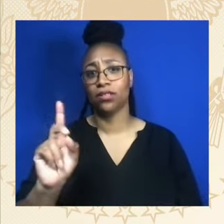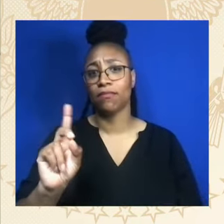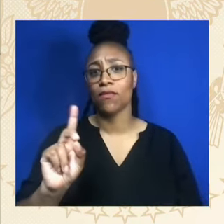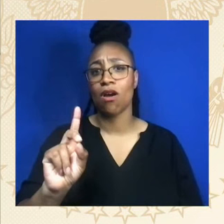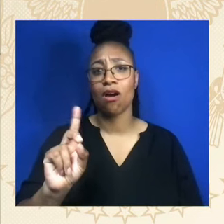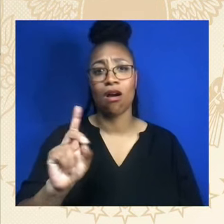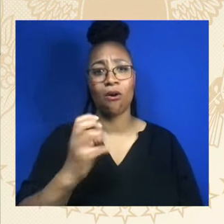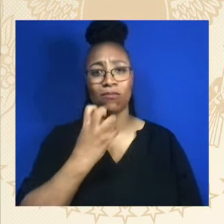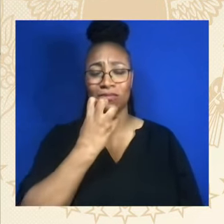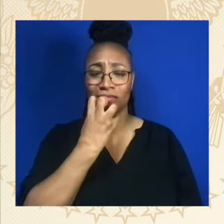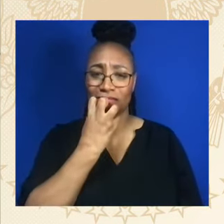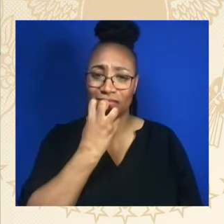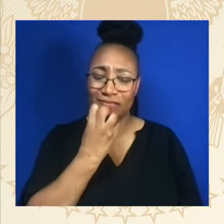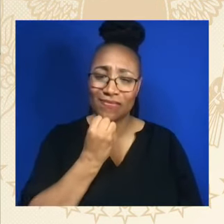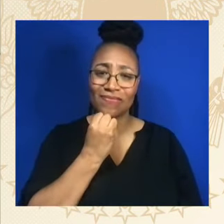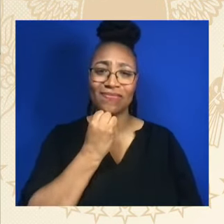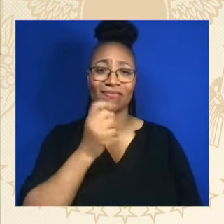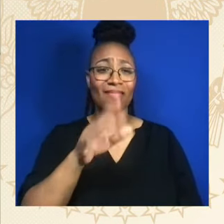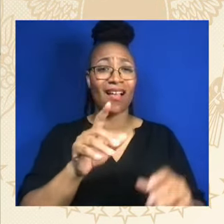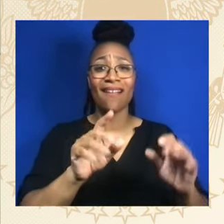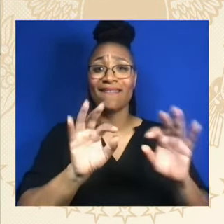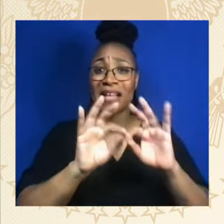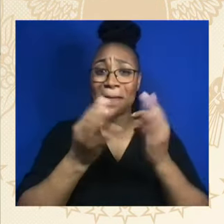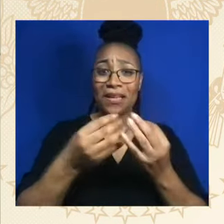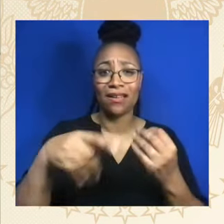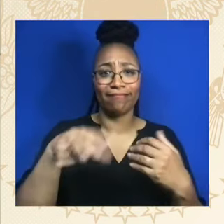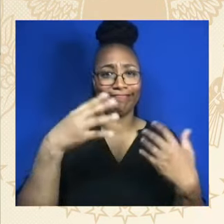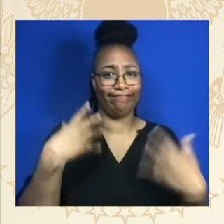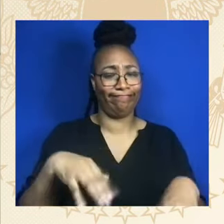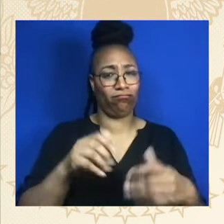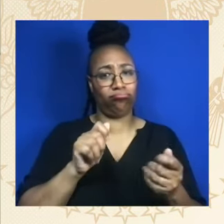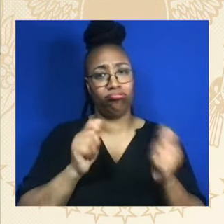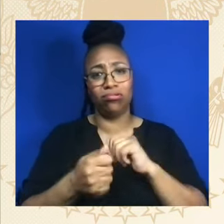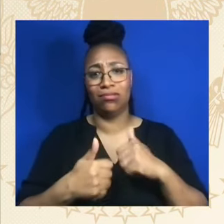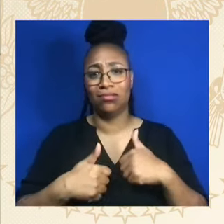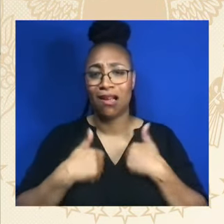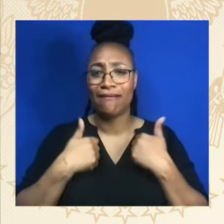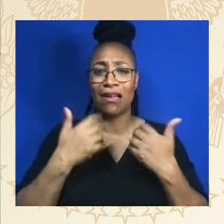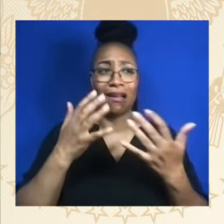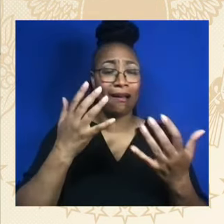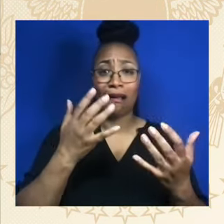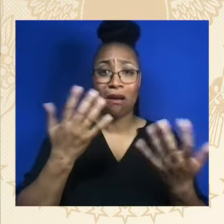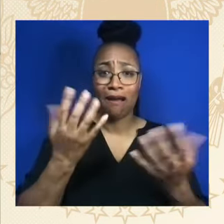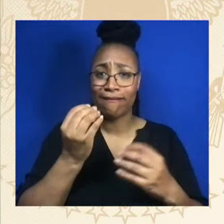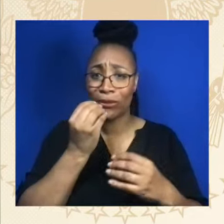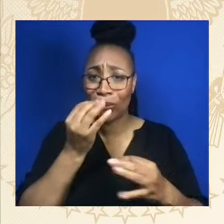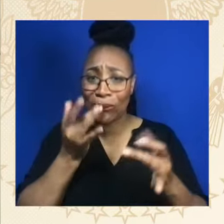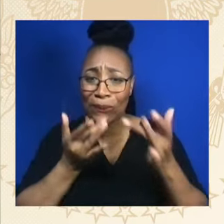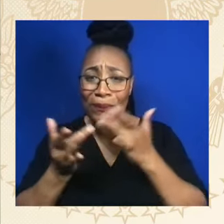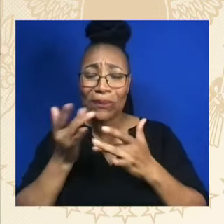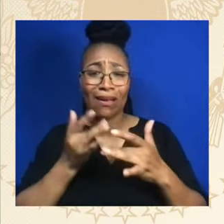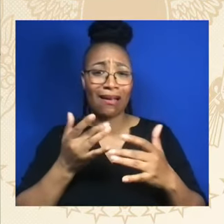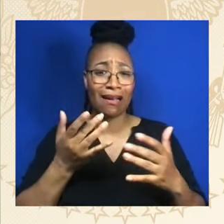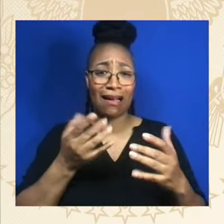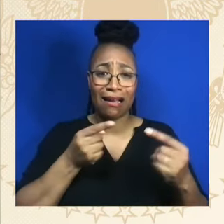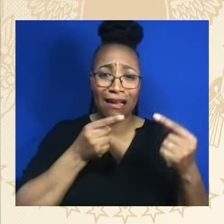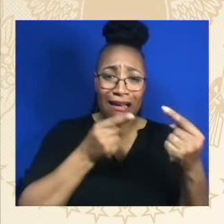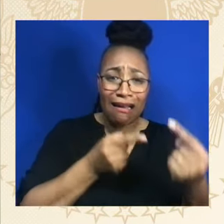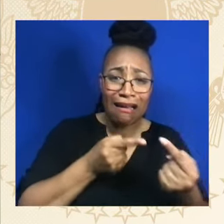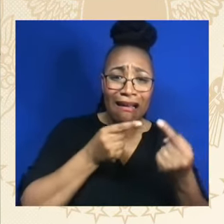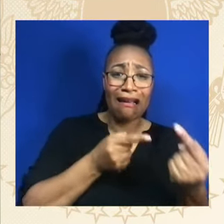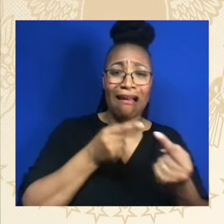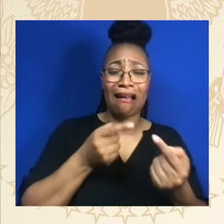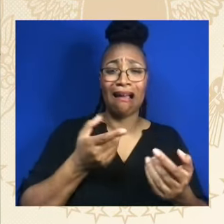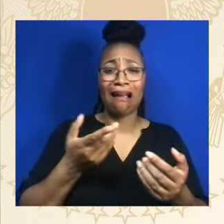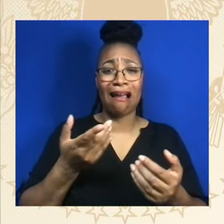made worse by Putin's brutal assault on Ukraine. And it made it clear that America's commitment to Africa is real. And